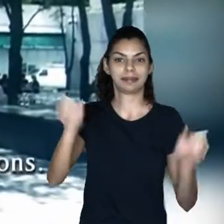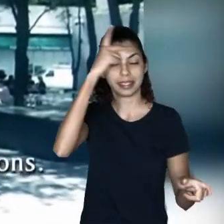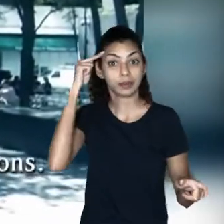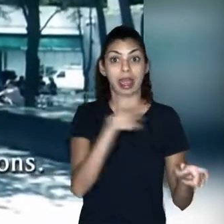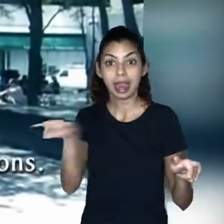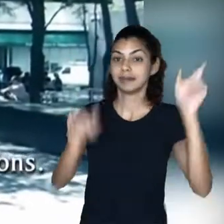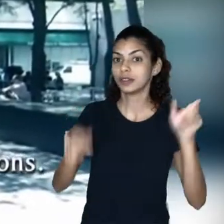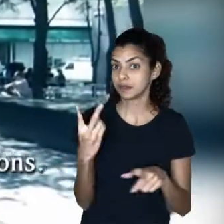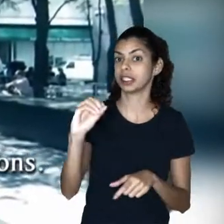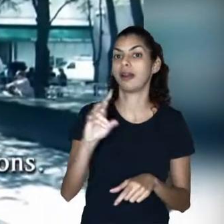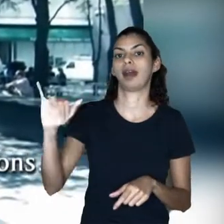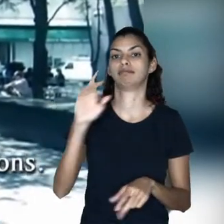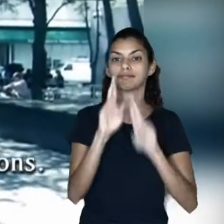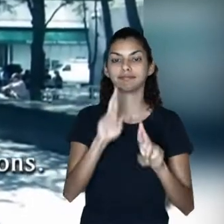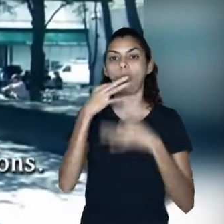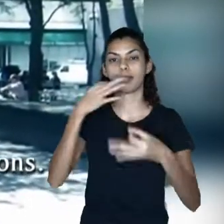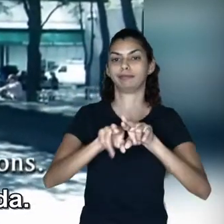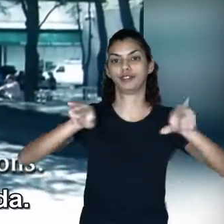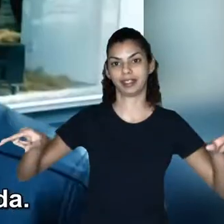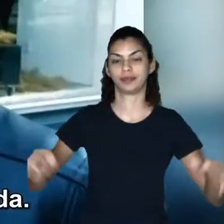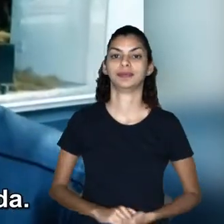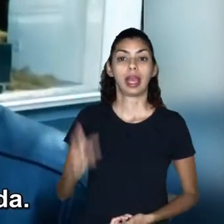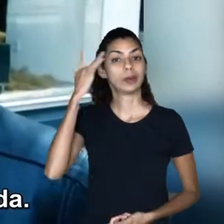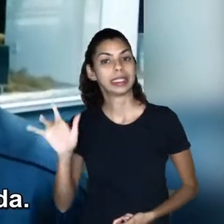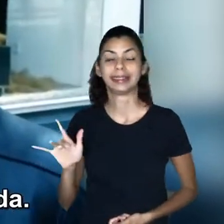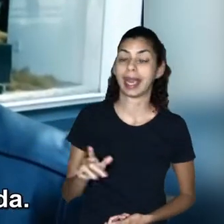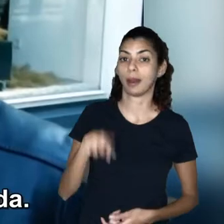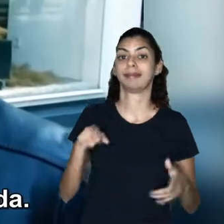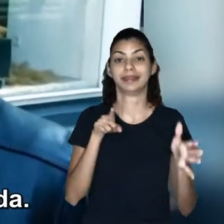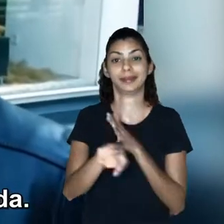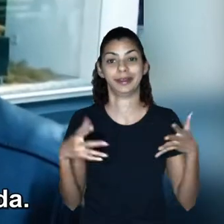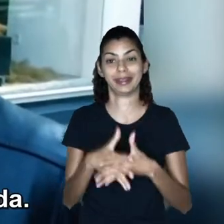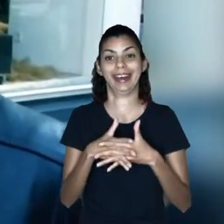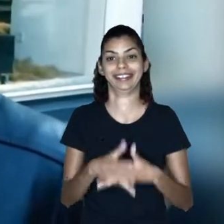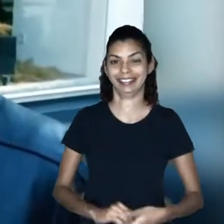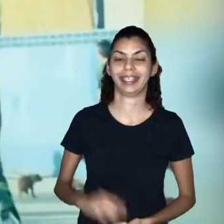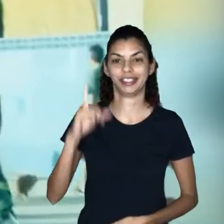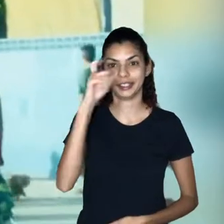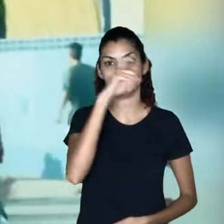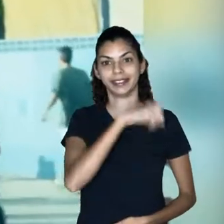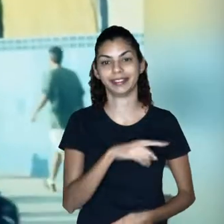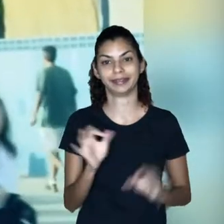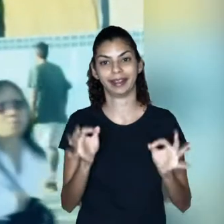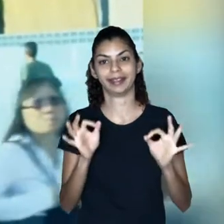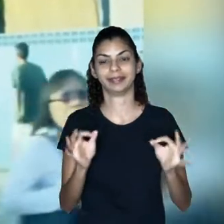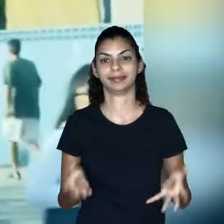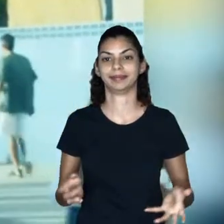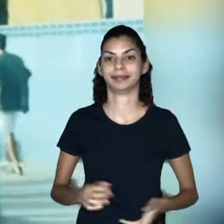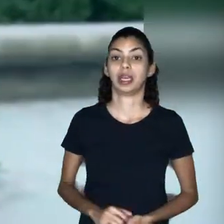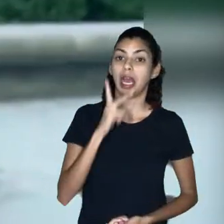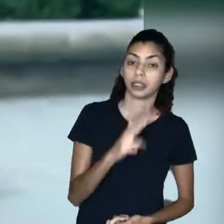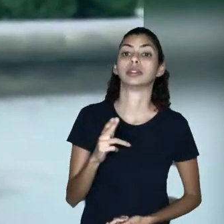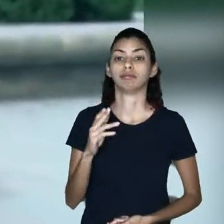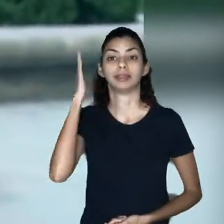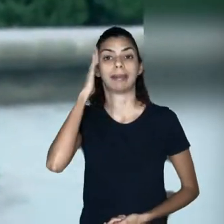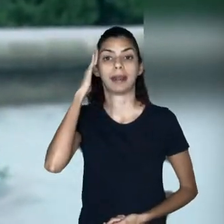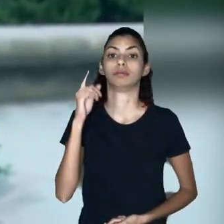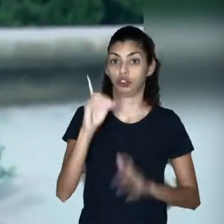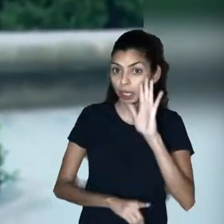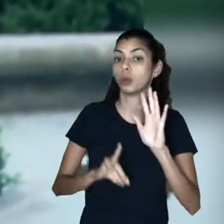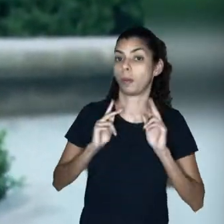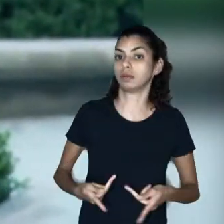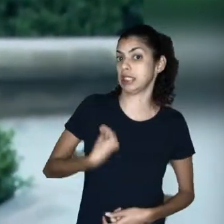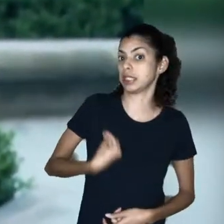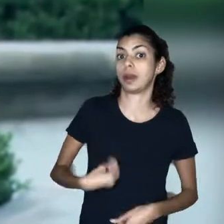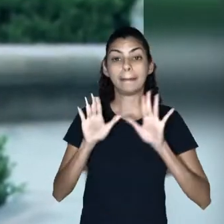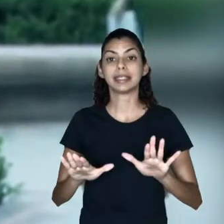people, and they're going to give you 20 different opinions. I don't know, it's very question. So cute. We just take them for granted that they're there,